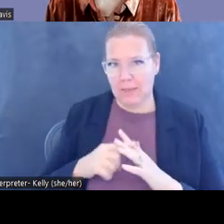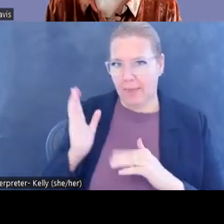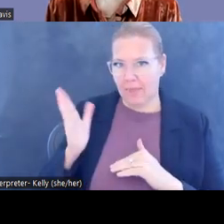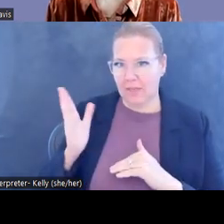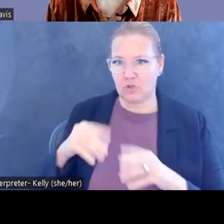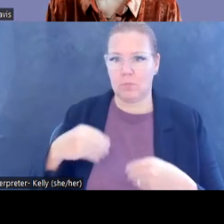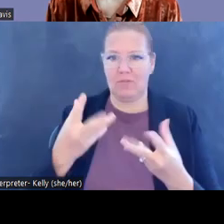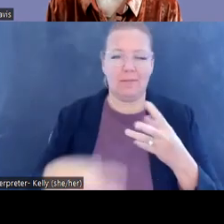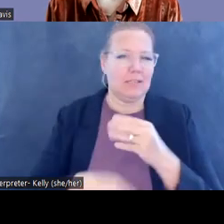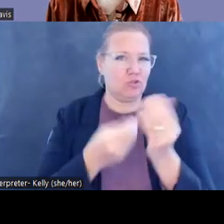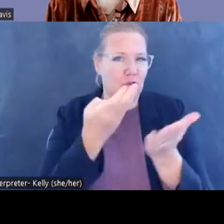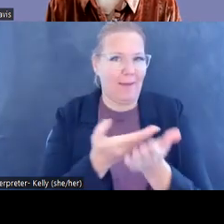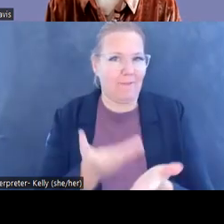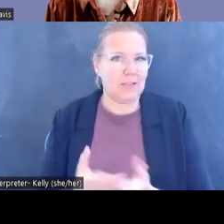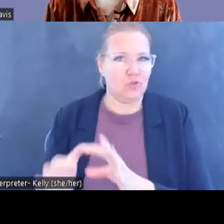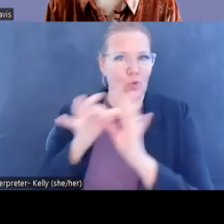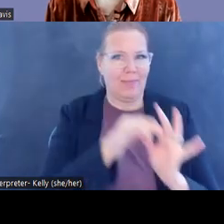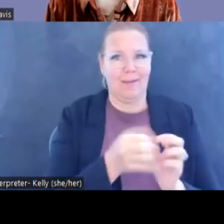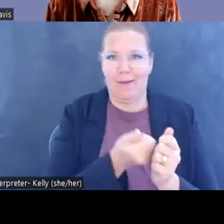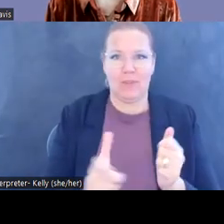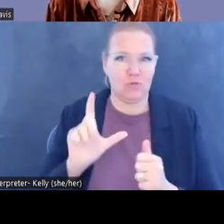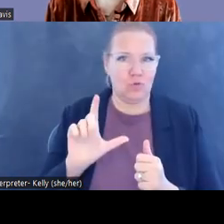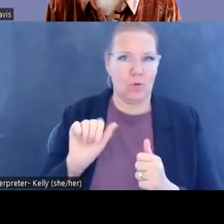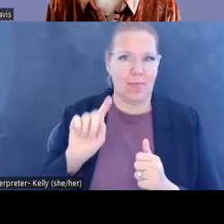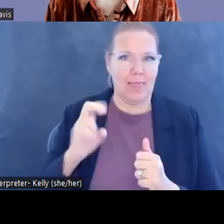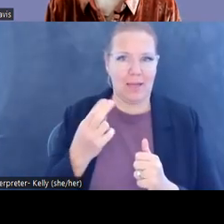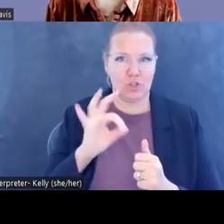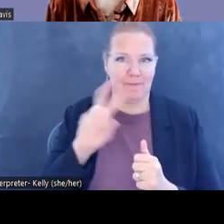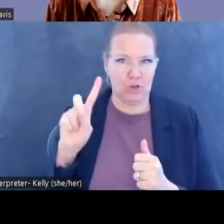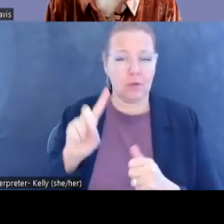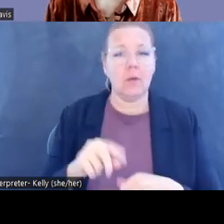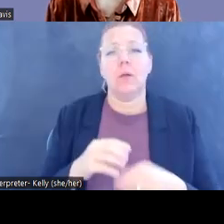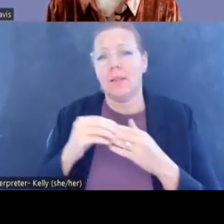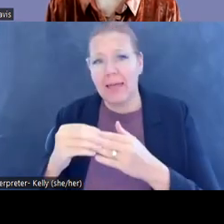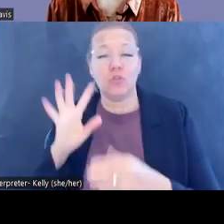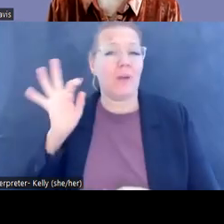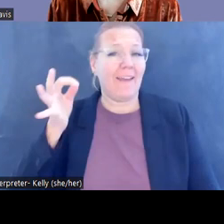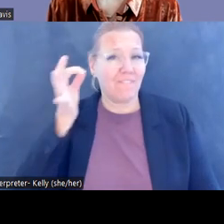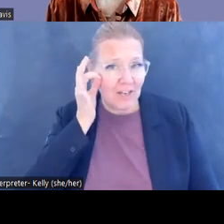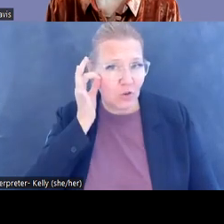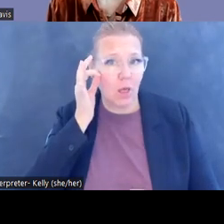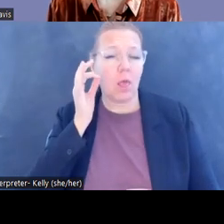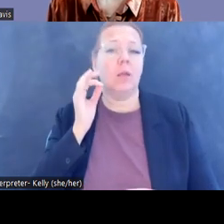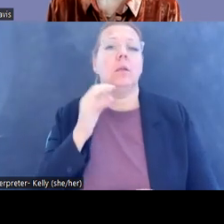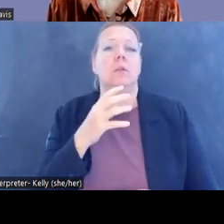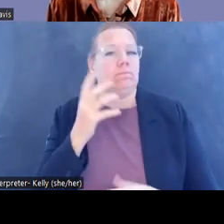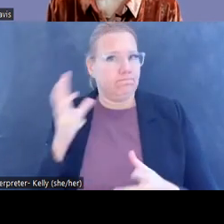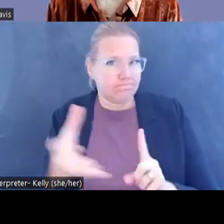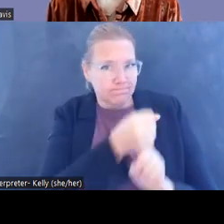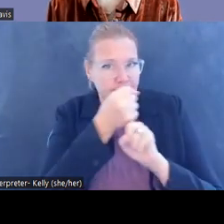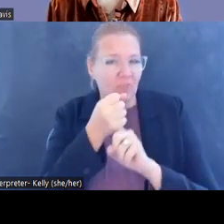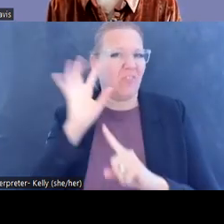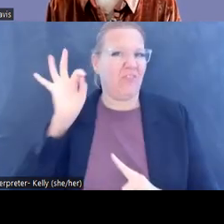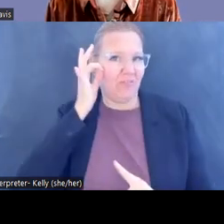much additional evidence. All of this and more eventually led to a federal felony indictment against him in 2019.